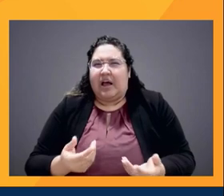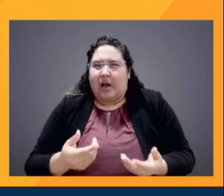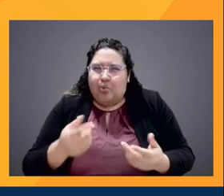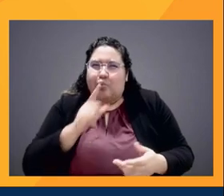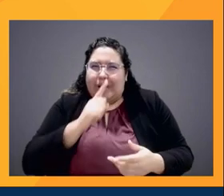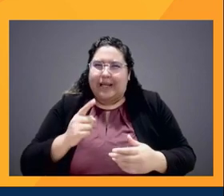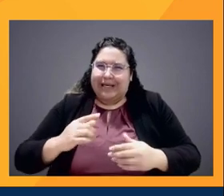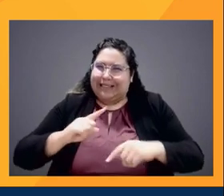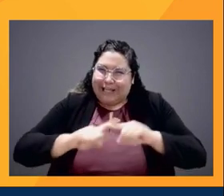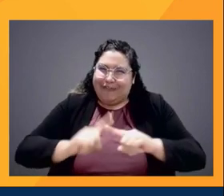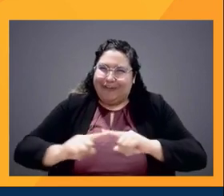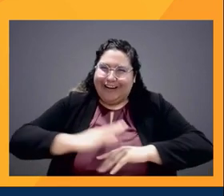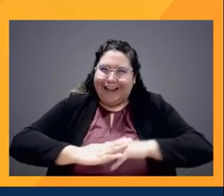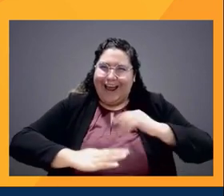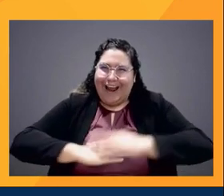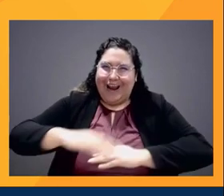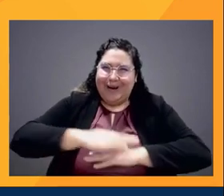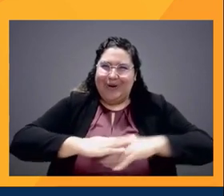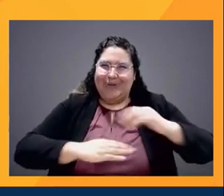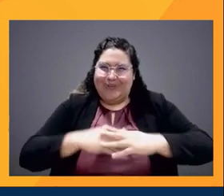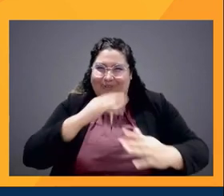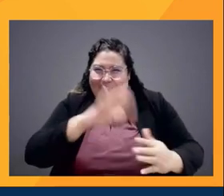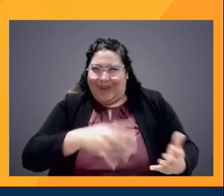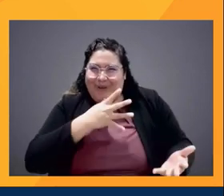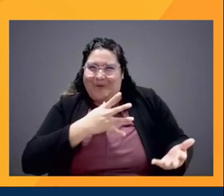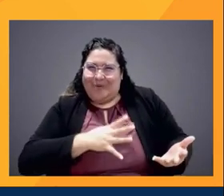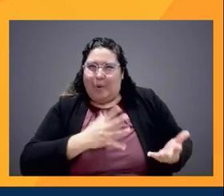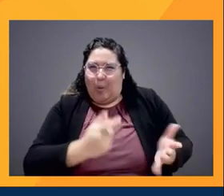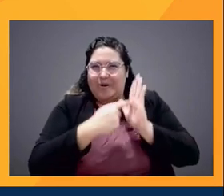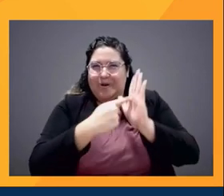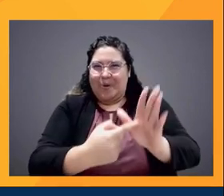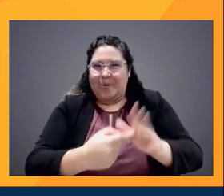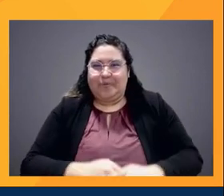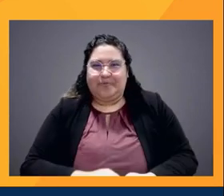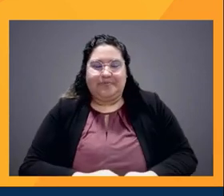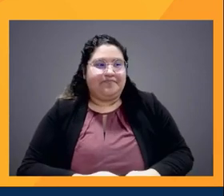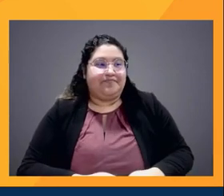I love that. I, speaking of badass women, I'm going to go back to Ana Cristina.